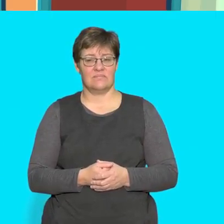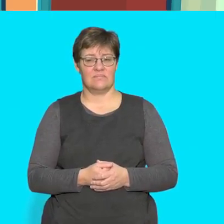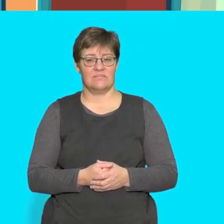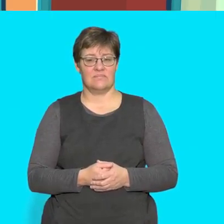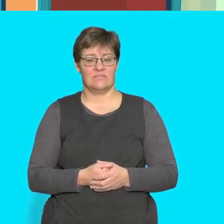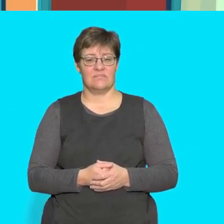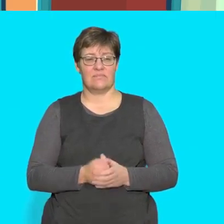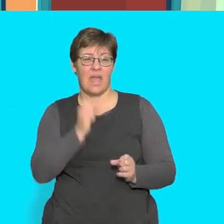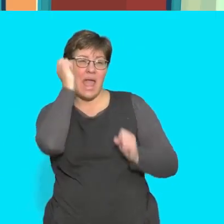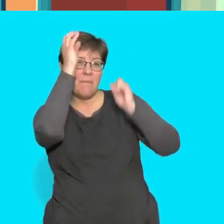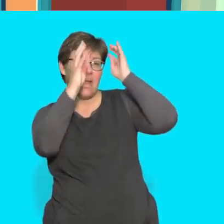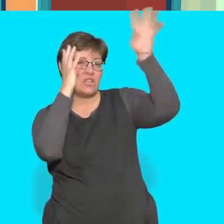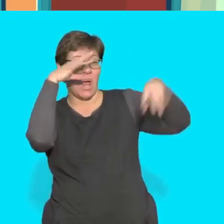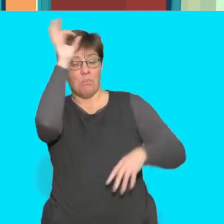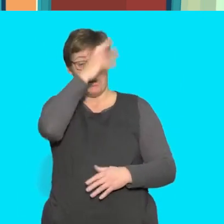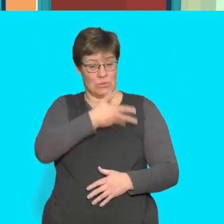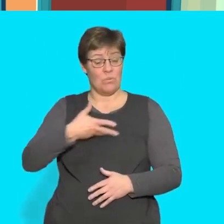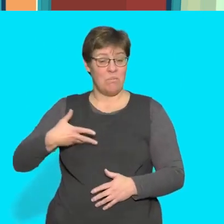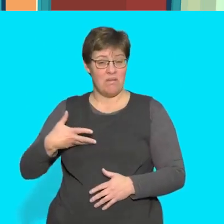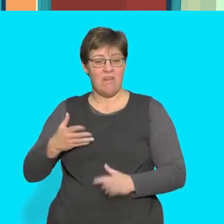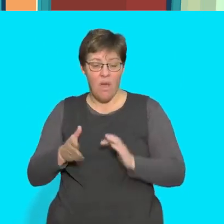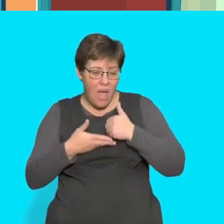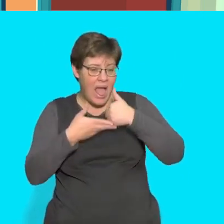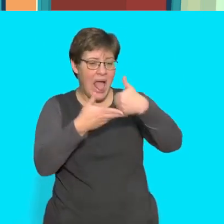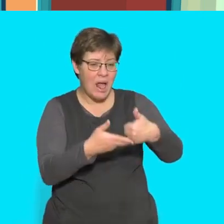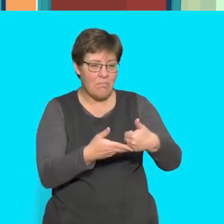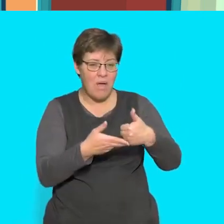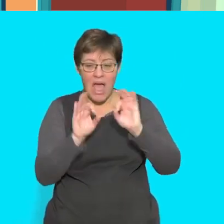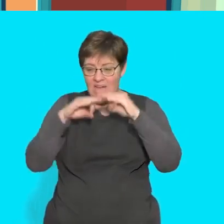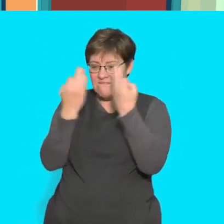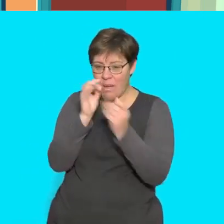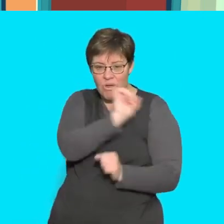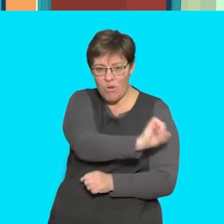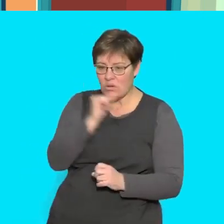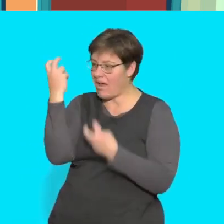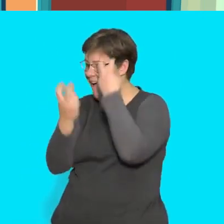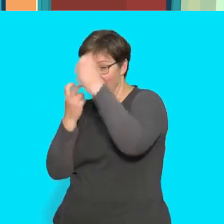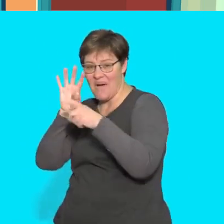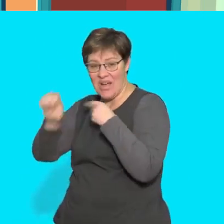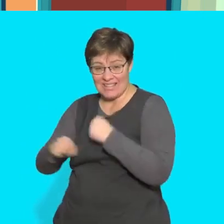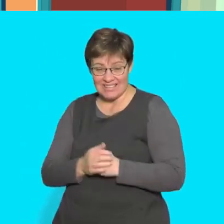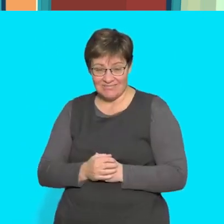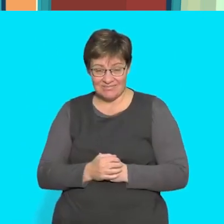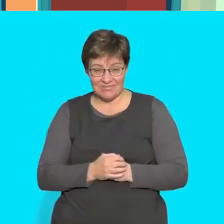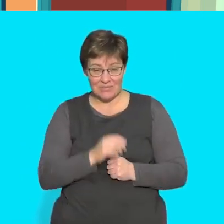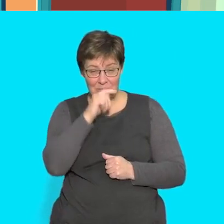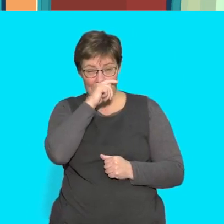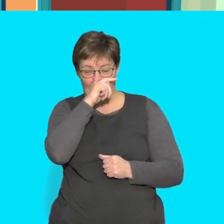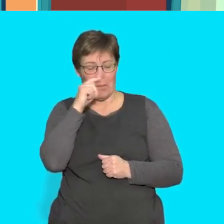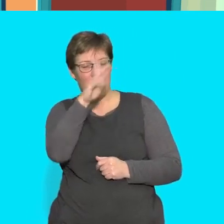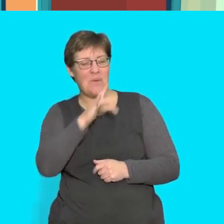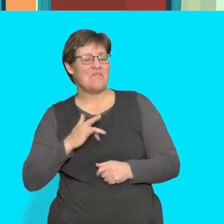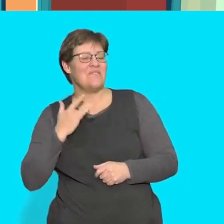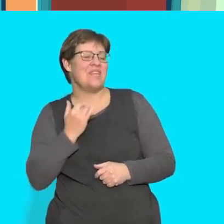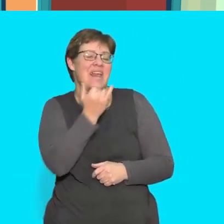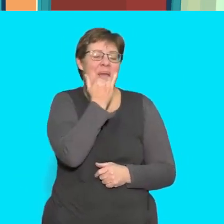imagine the policewoman helps you to find your family i hope your eyes are still closed you feel happy